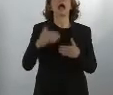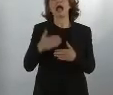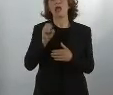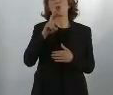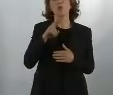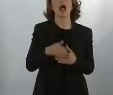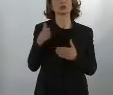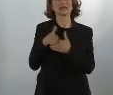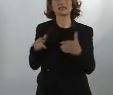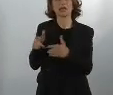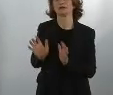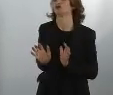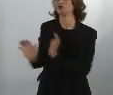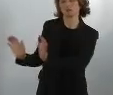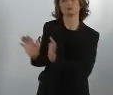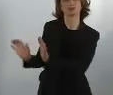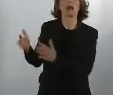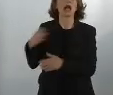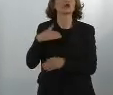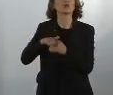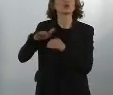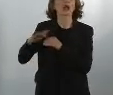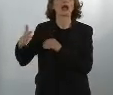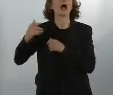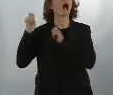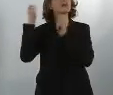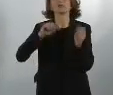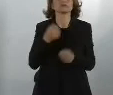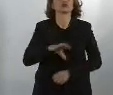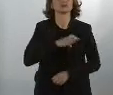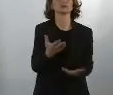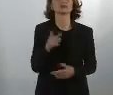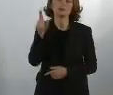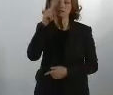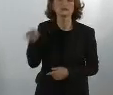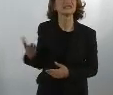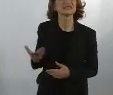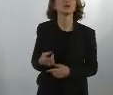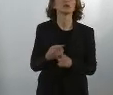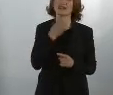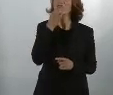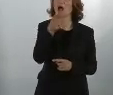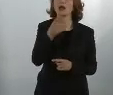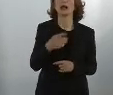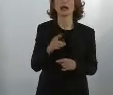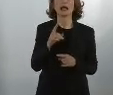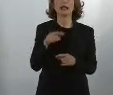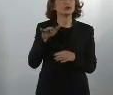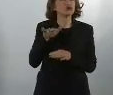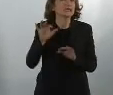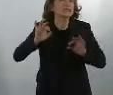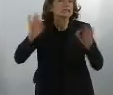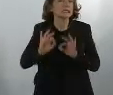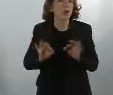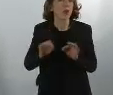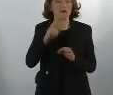along the EU external border, there are pushbacks, so migrants do not have the possibility